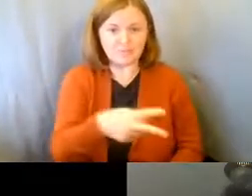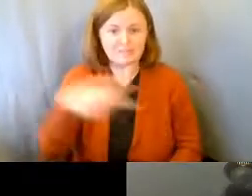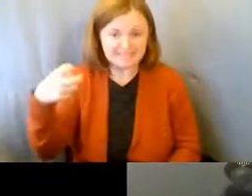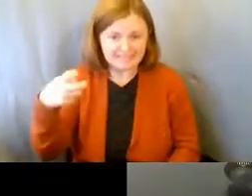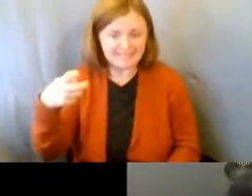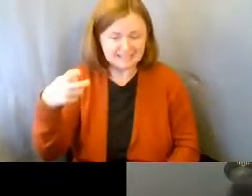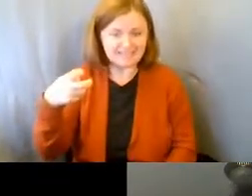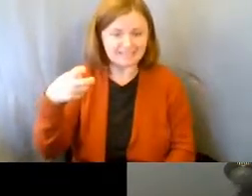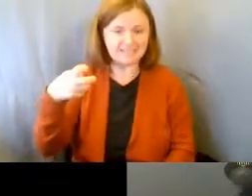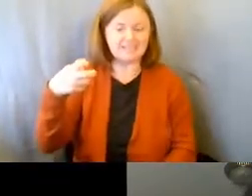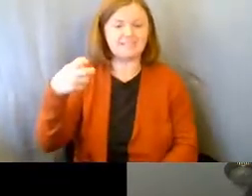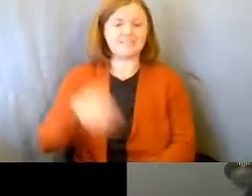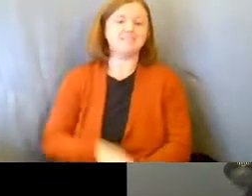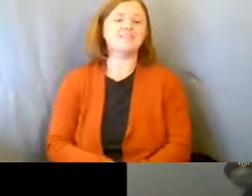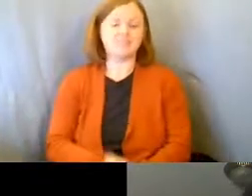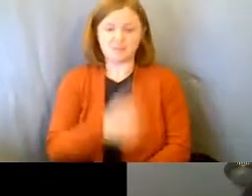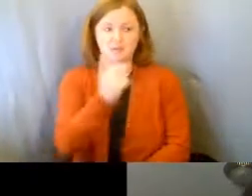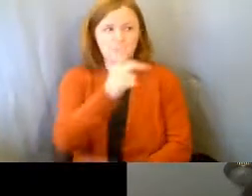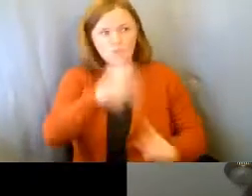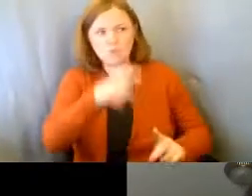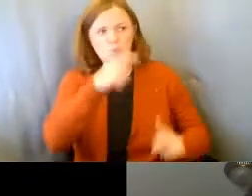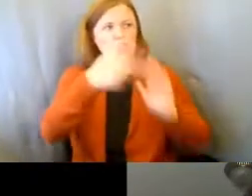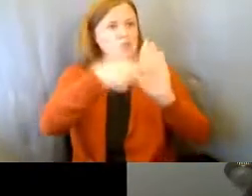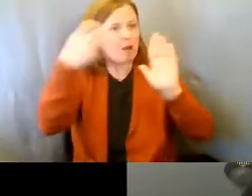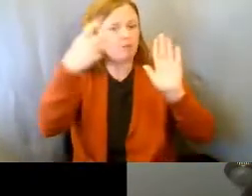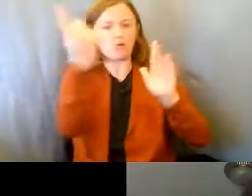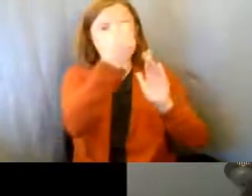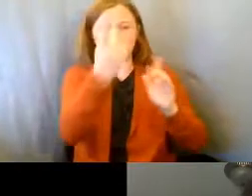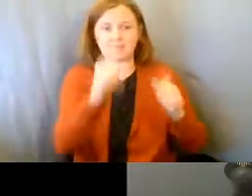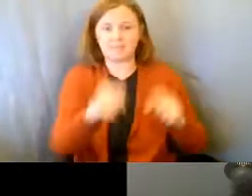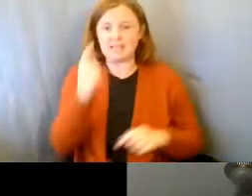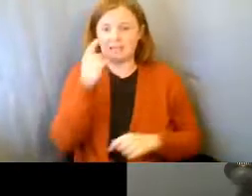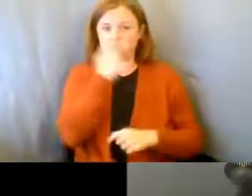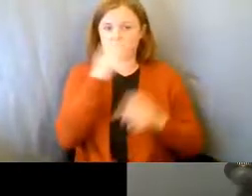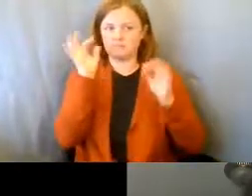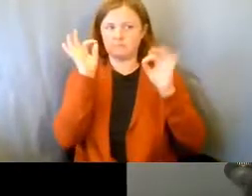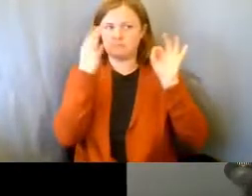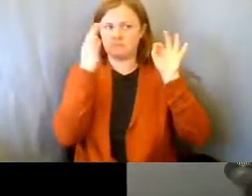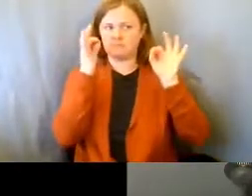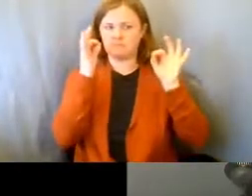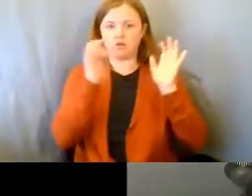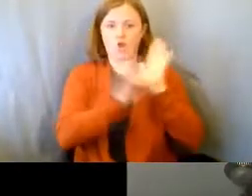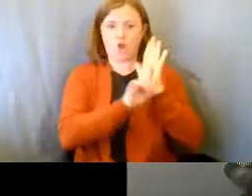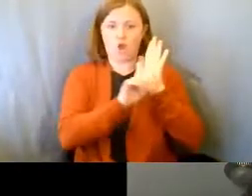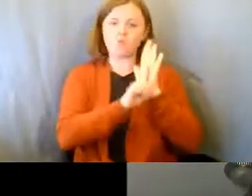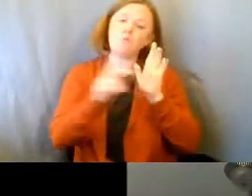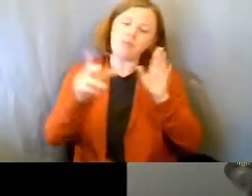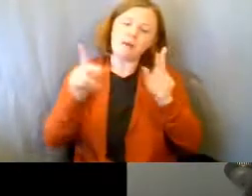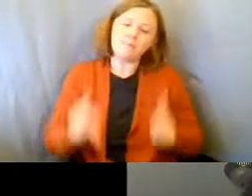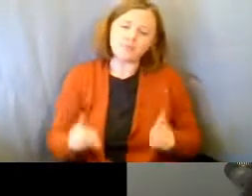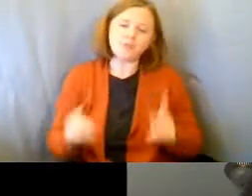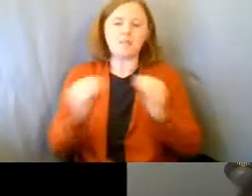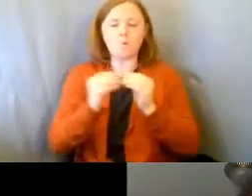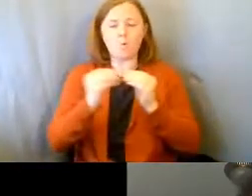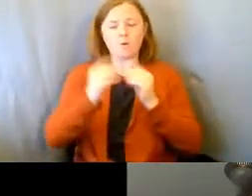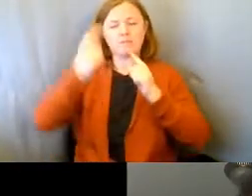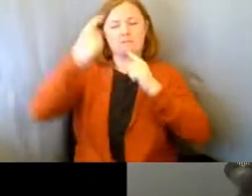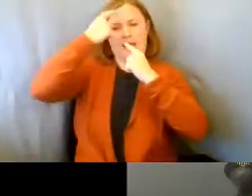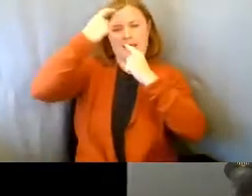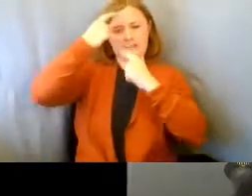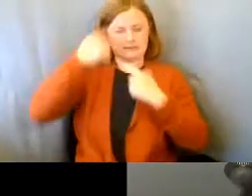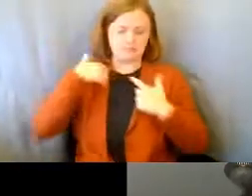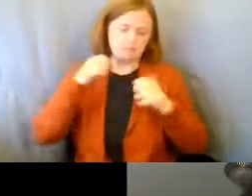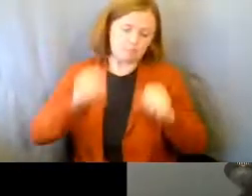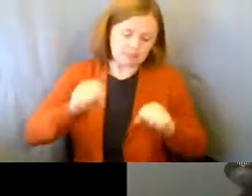was shoplifting or doing something they shouldn't be doing. Now, obviously, that person had a little bit more cognitive ability,